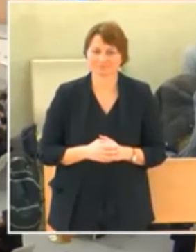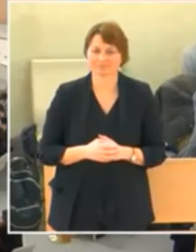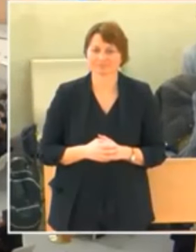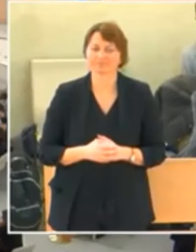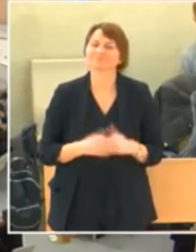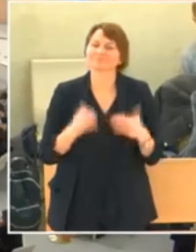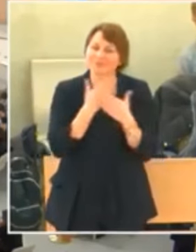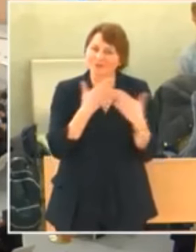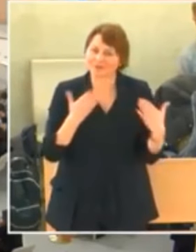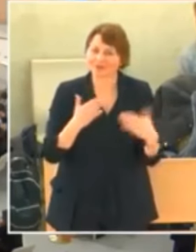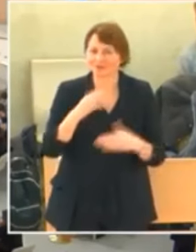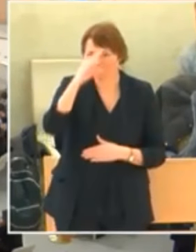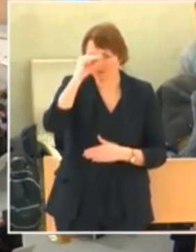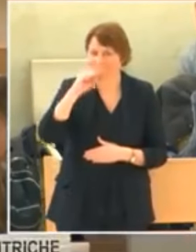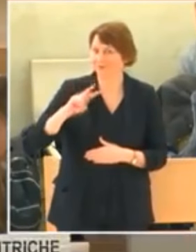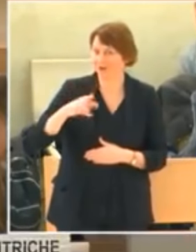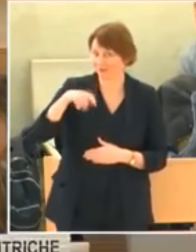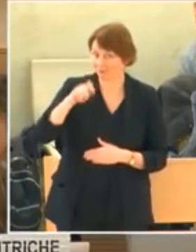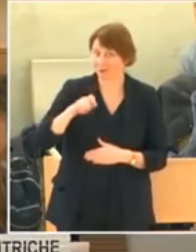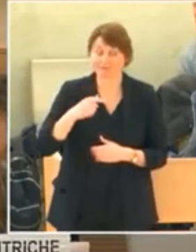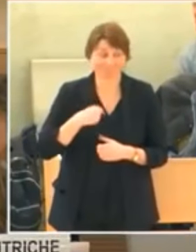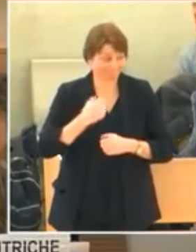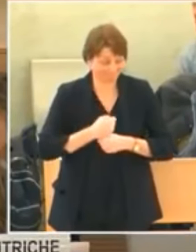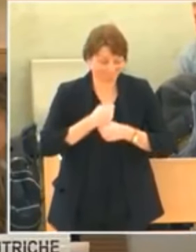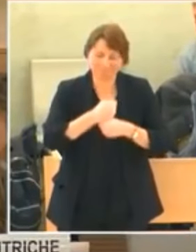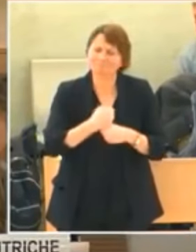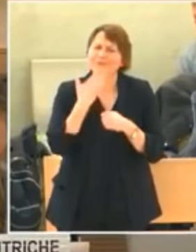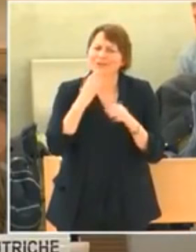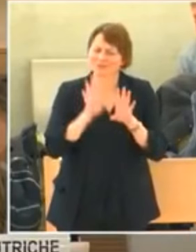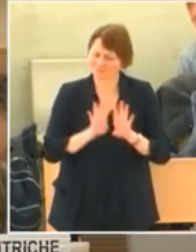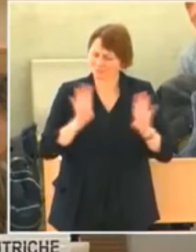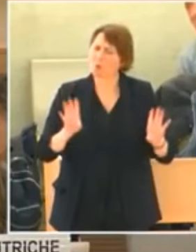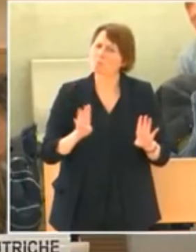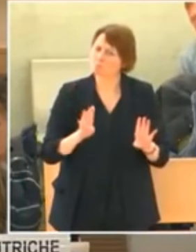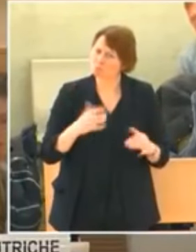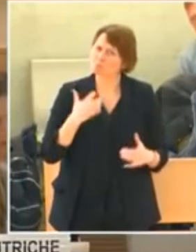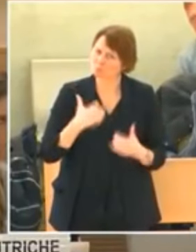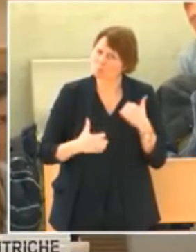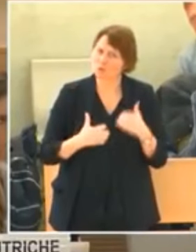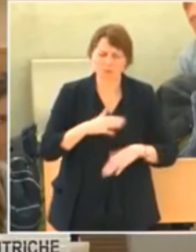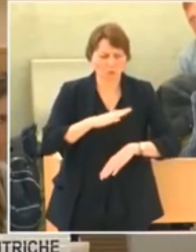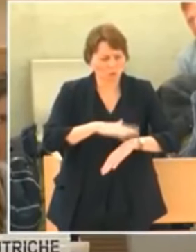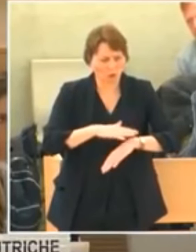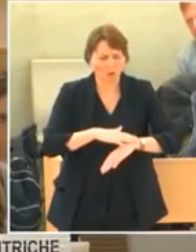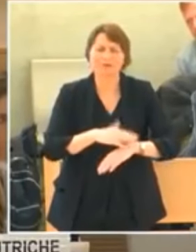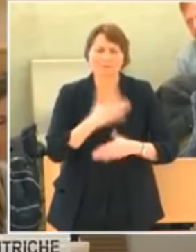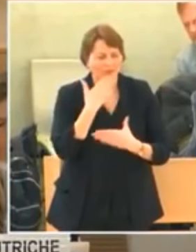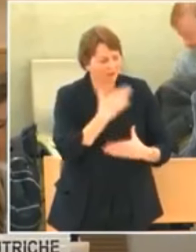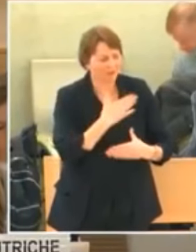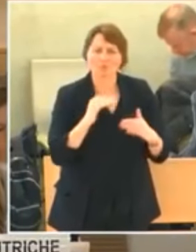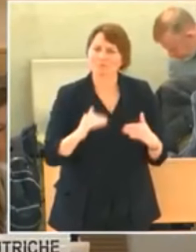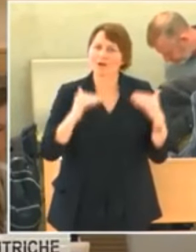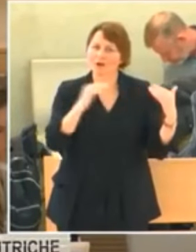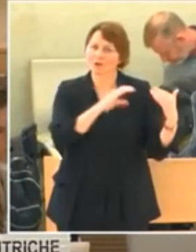Thank you Mr. Vice President. The delegation of Azerbaijan thanks for the panelists for the interesting comments and welcome the report of the Office of the High Commissioner for Human Rights.